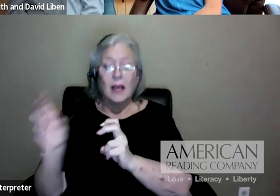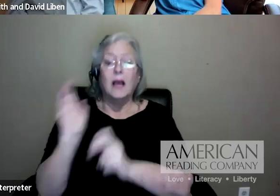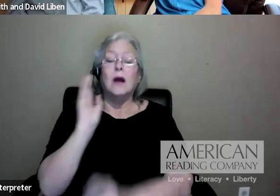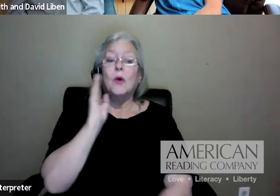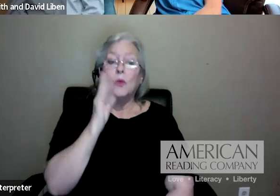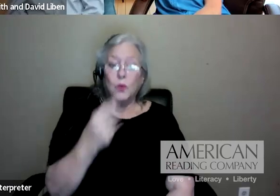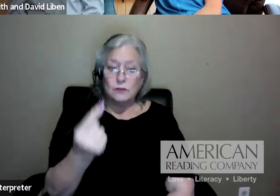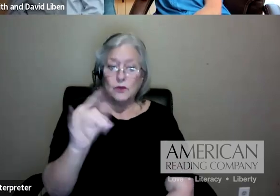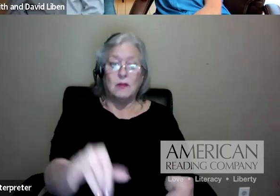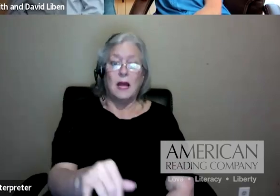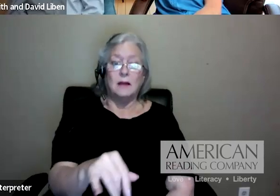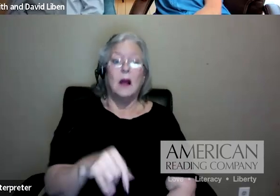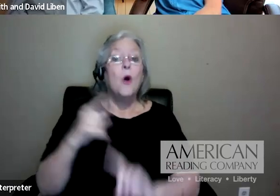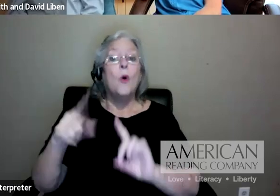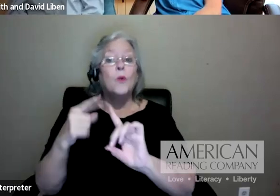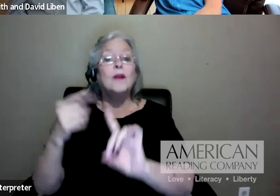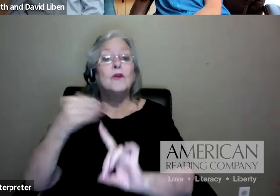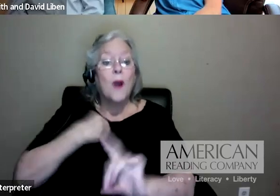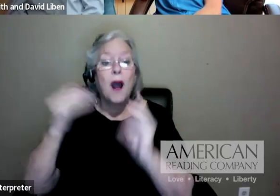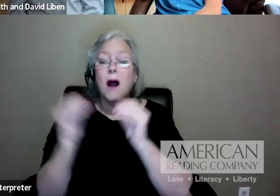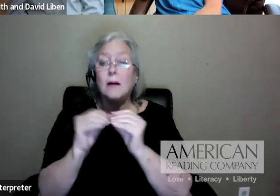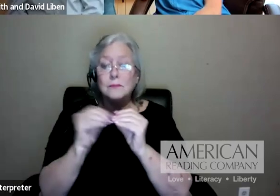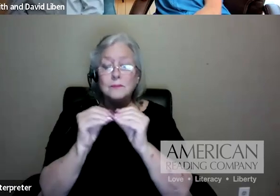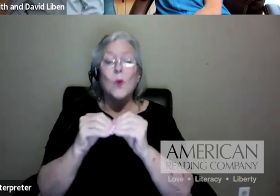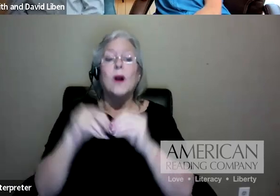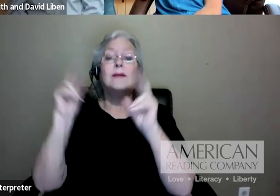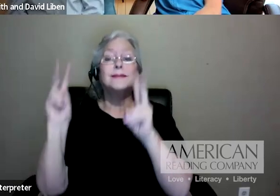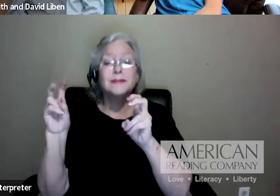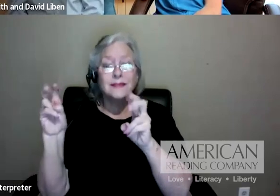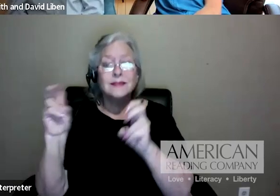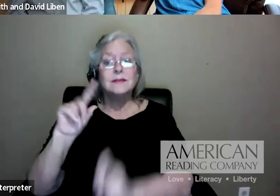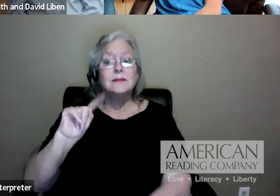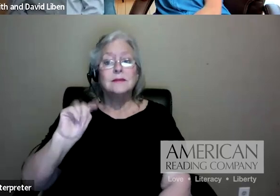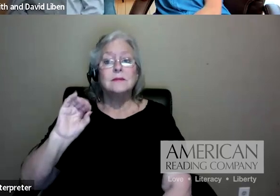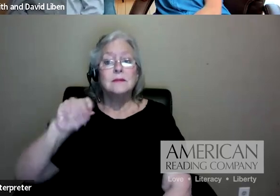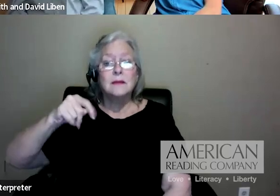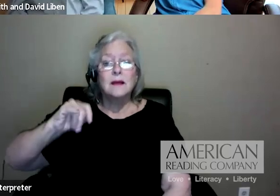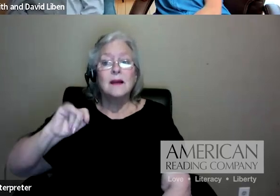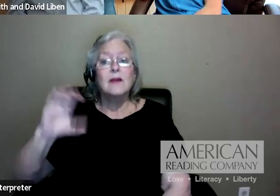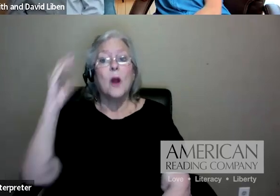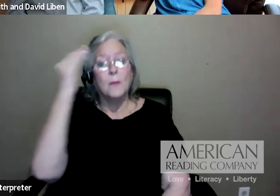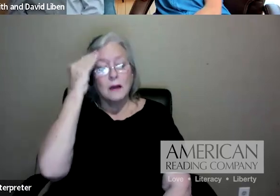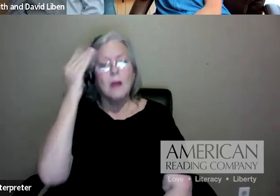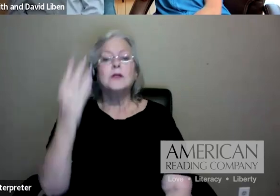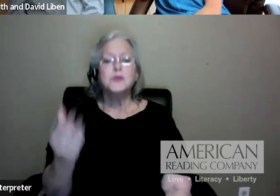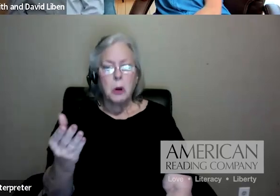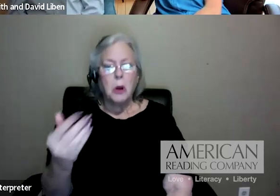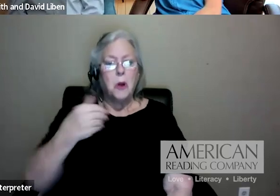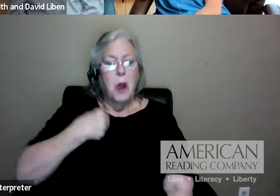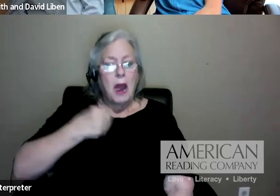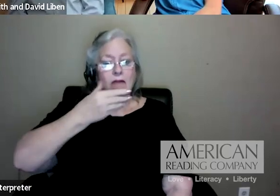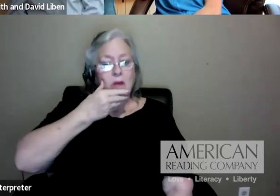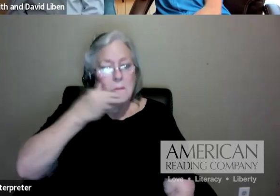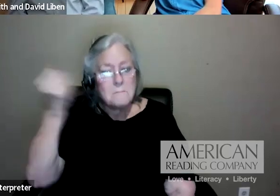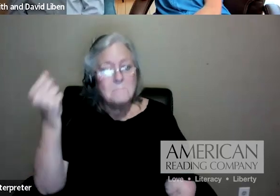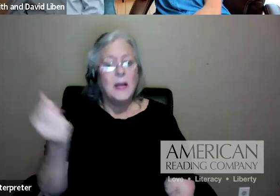when you have more topic knowledge, you're more likely to determine the meaning of words in the text. We've all, all of us, even if you